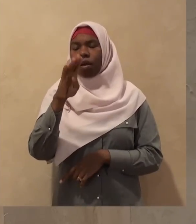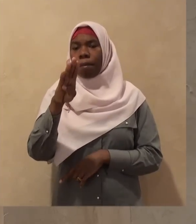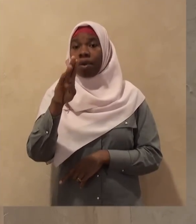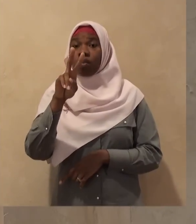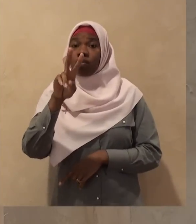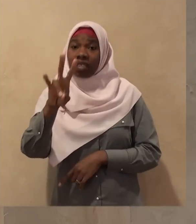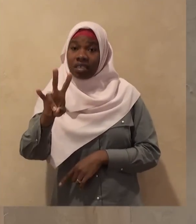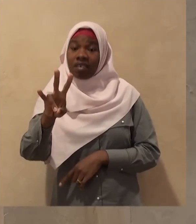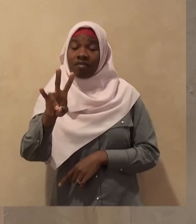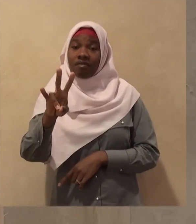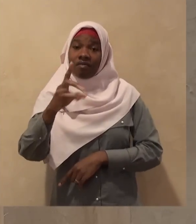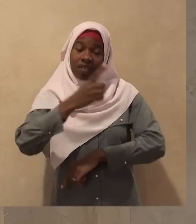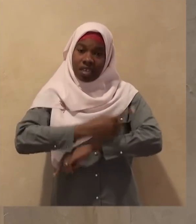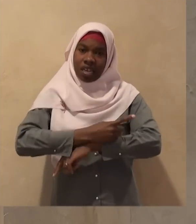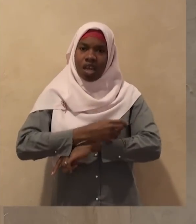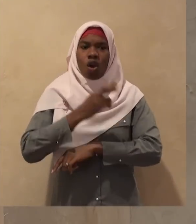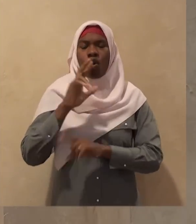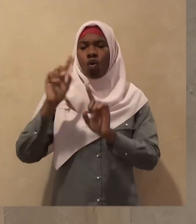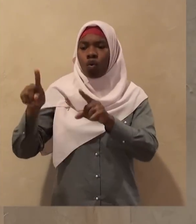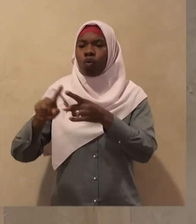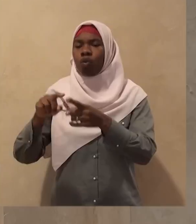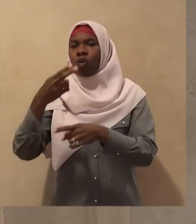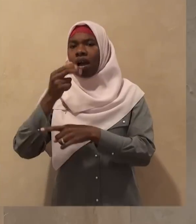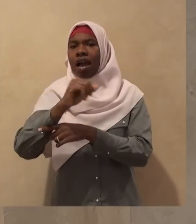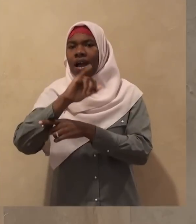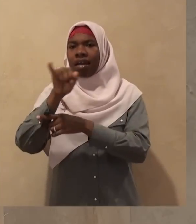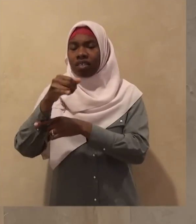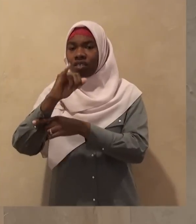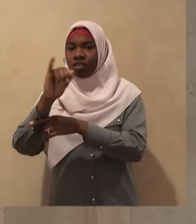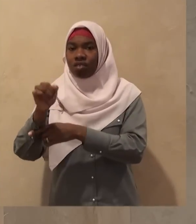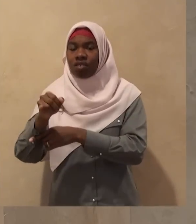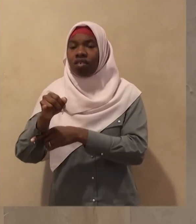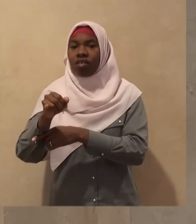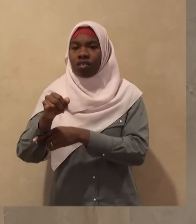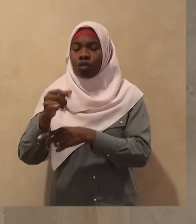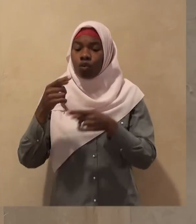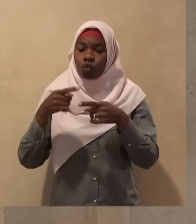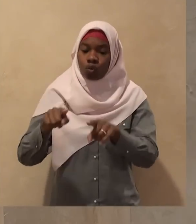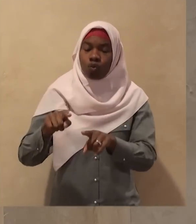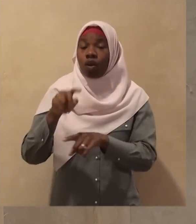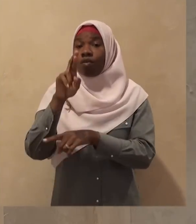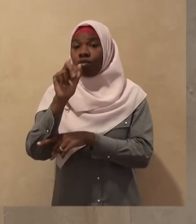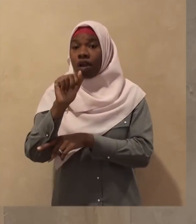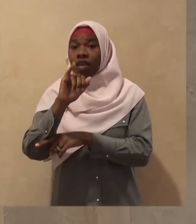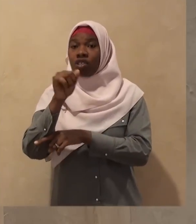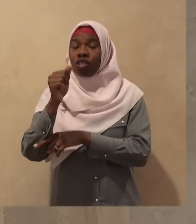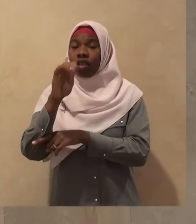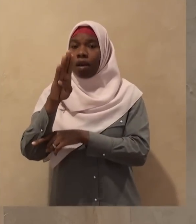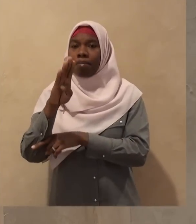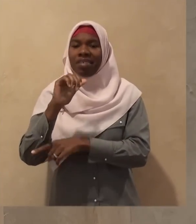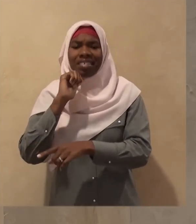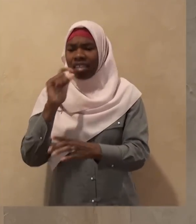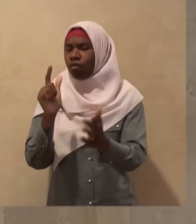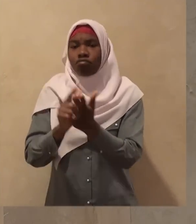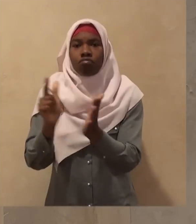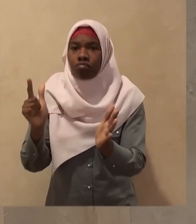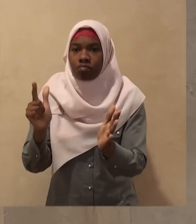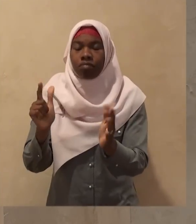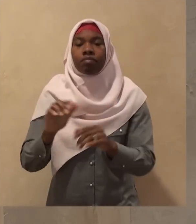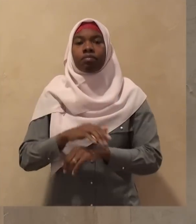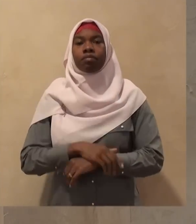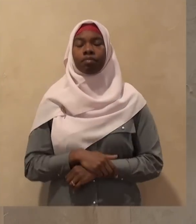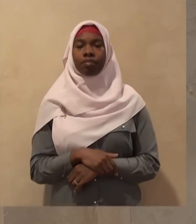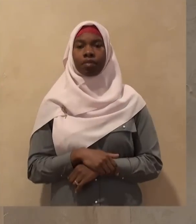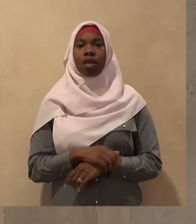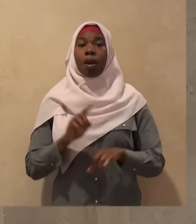rajab are not prohibited themselves what's prohibited is the belief that fasting